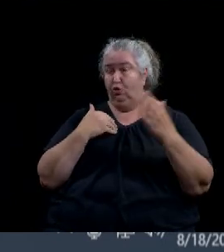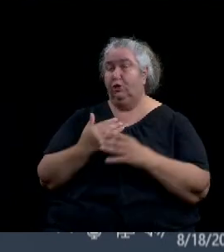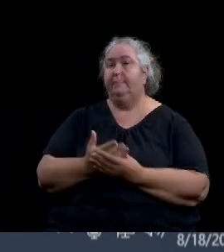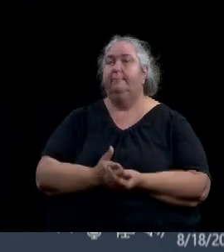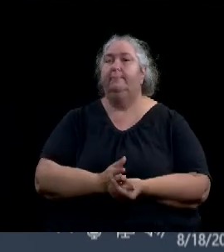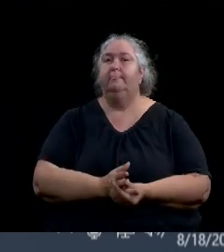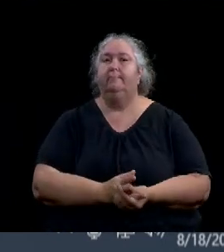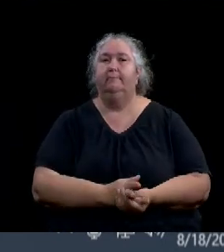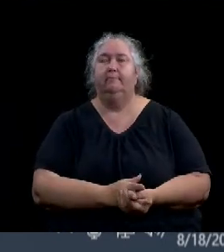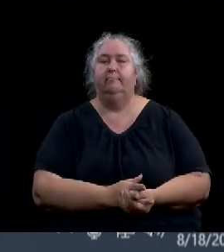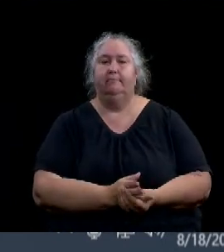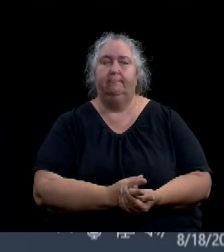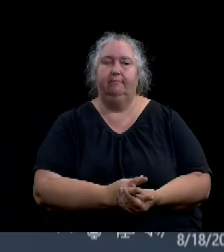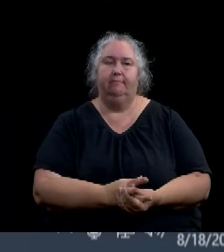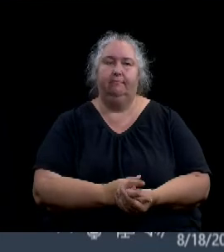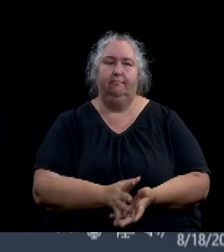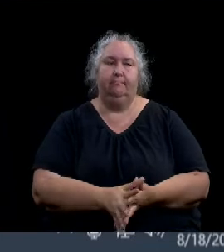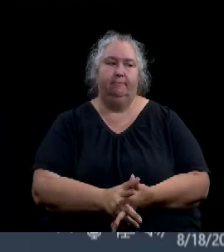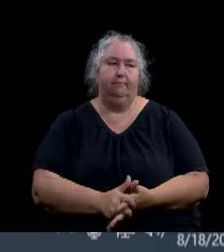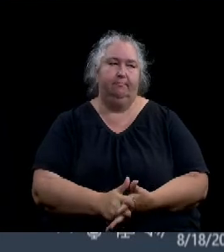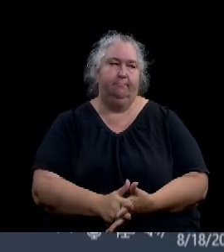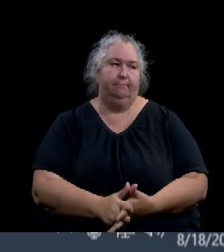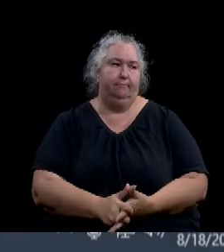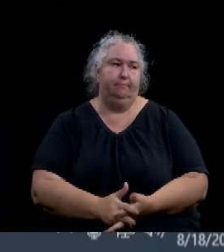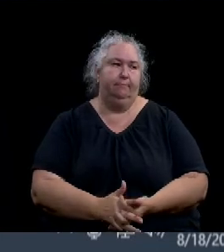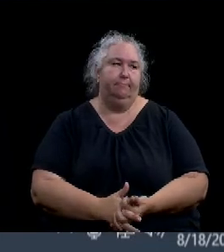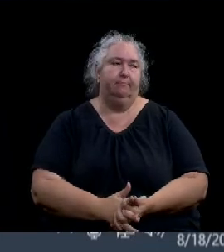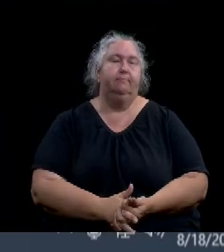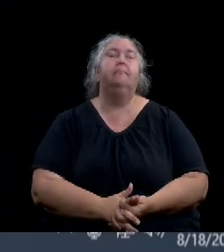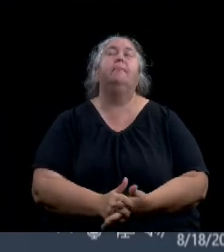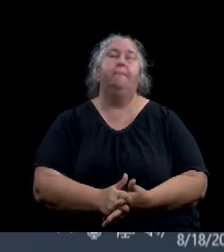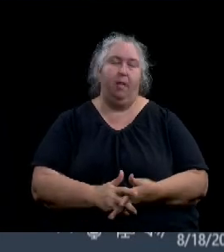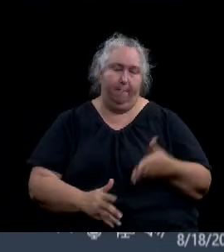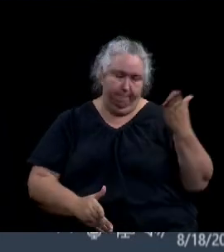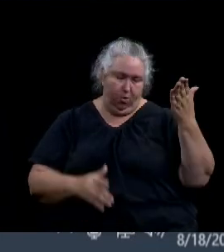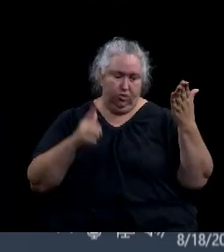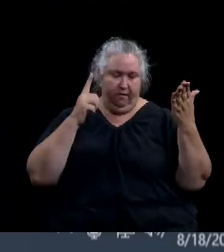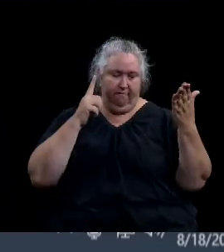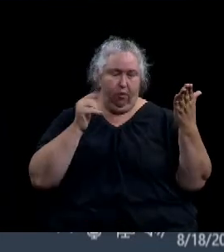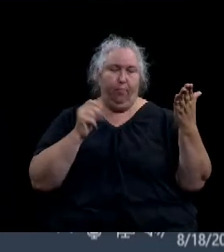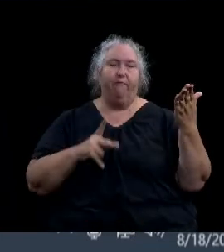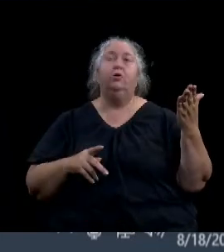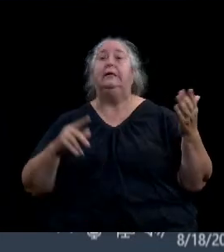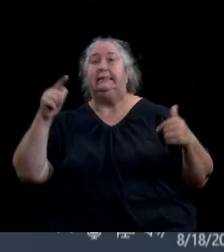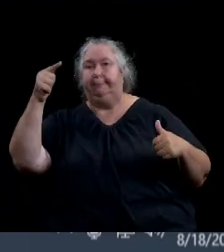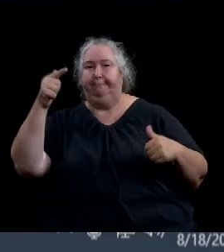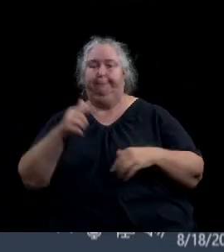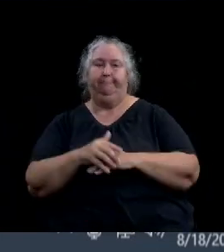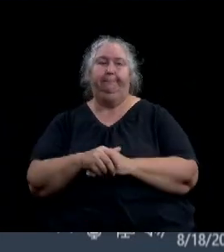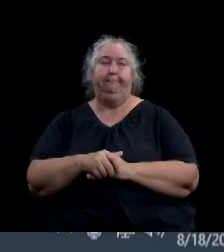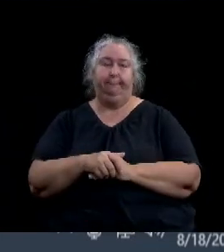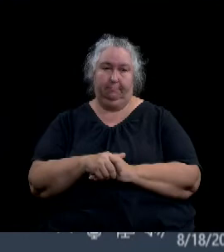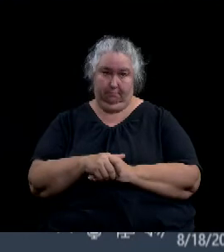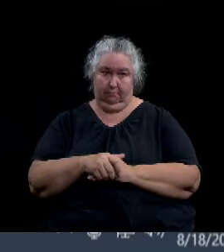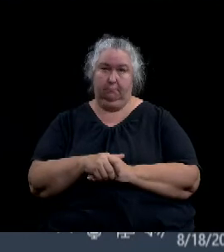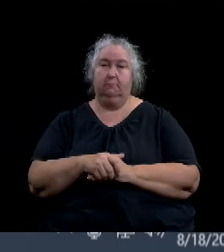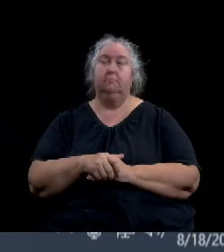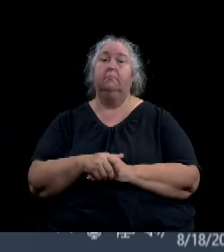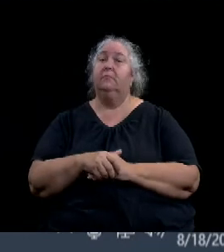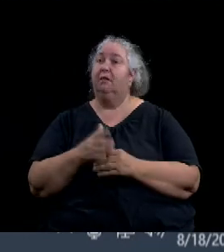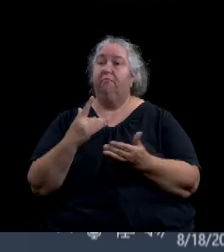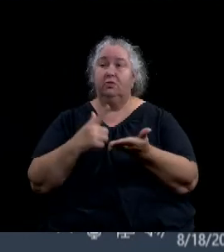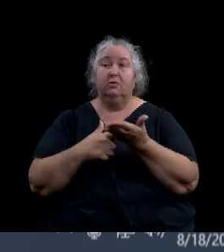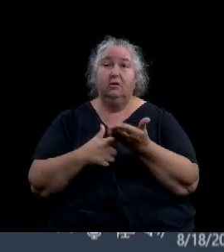Motion for approval. Second. We have a motion and a second. Any discussion? Please call the council.